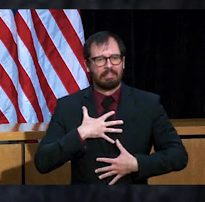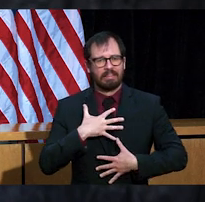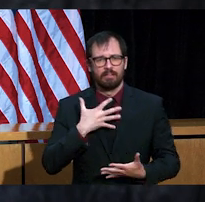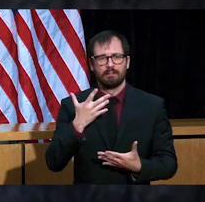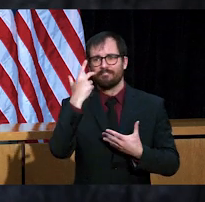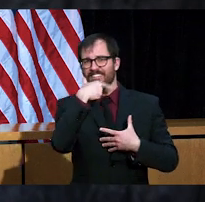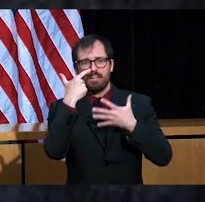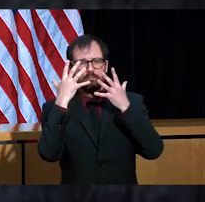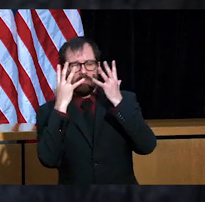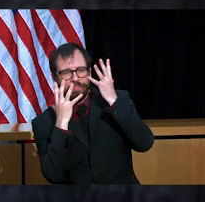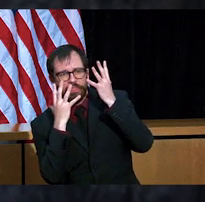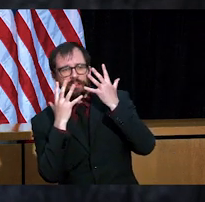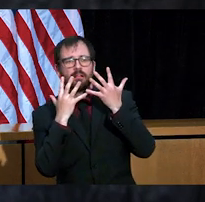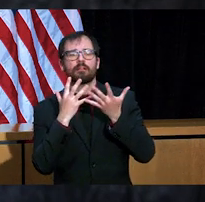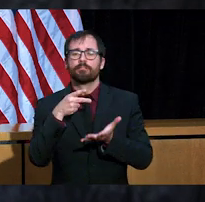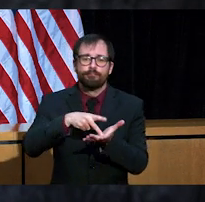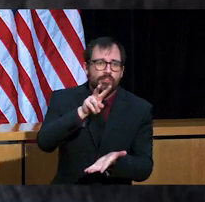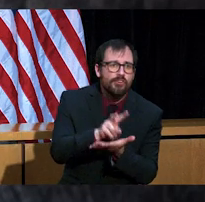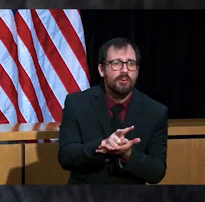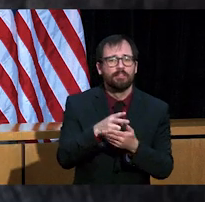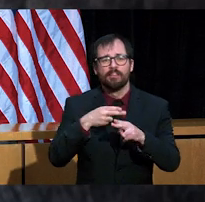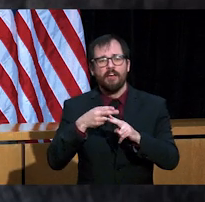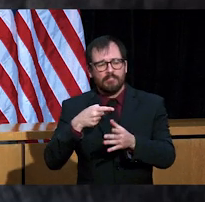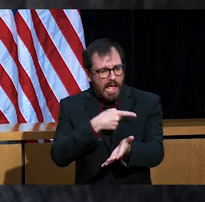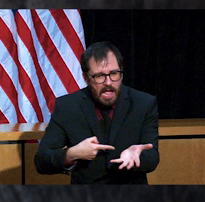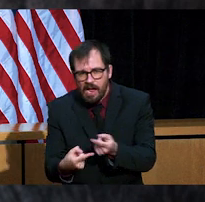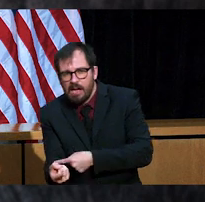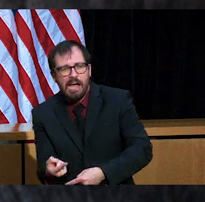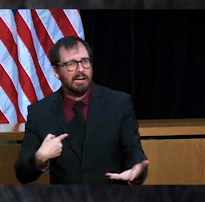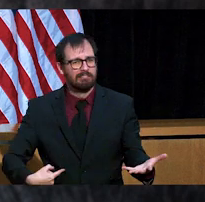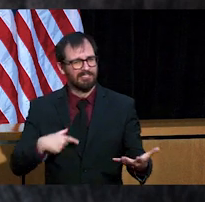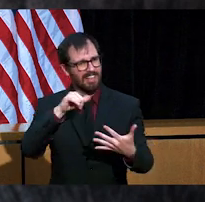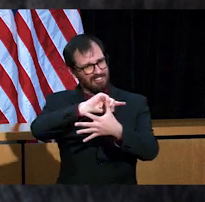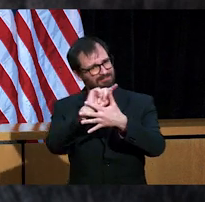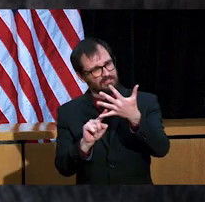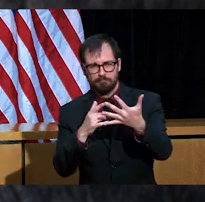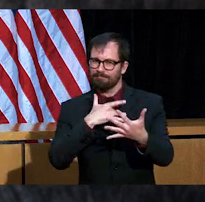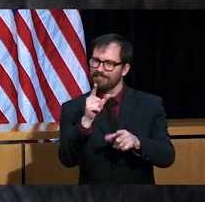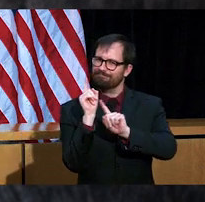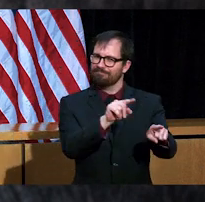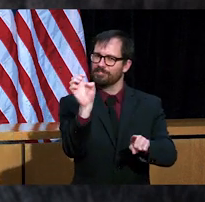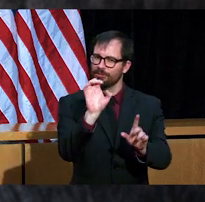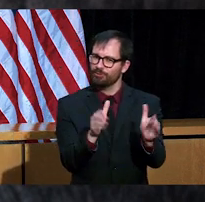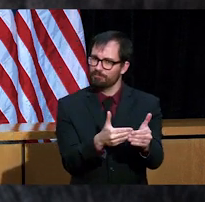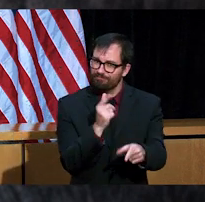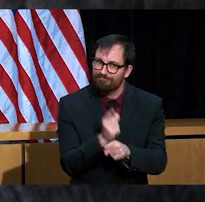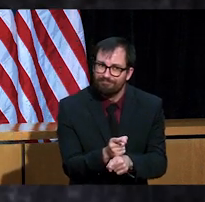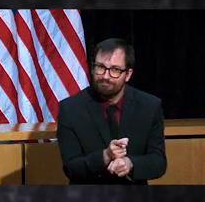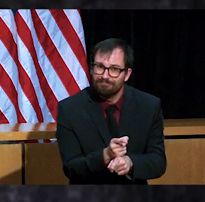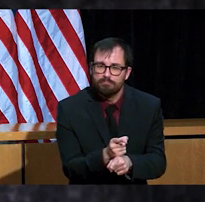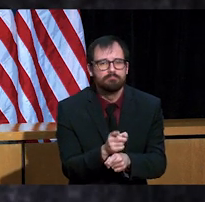accident like a fall or the slip of a kitchen knife. These are still the kind of emergencies that require a trip to your local emergency